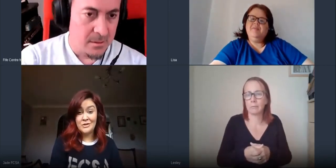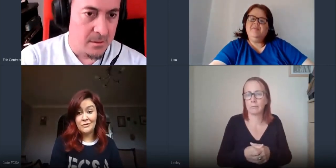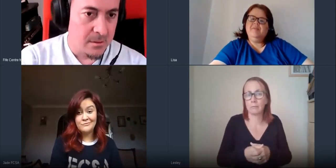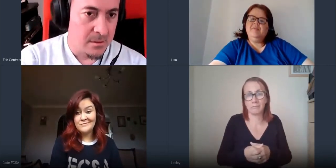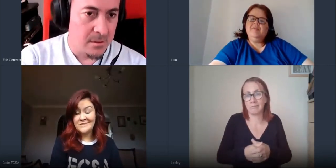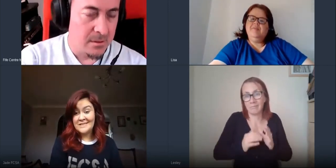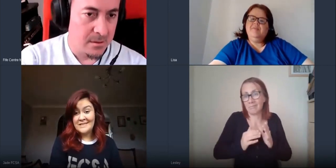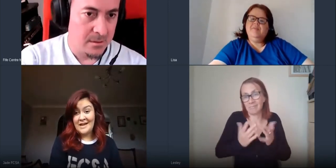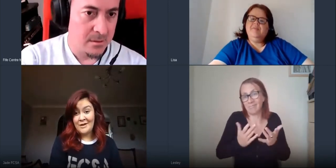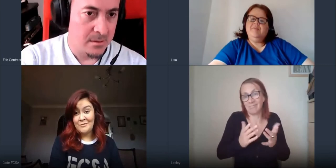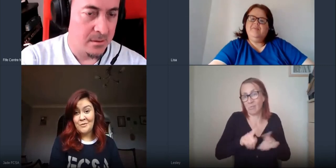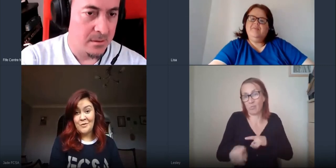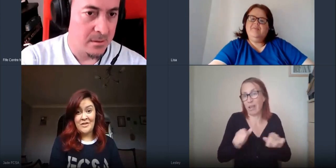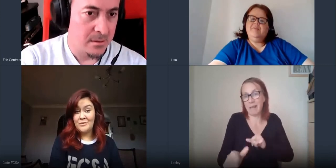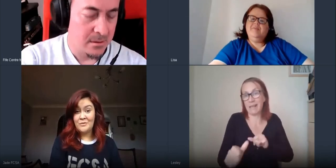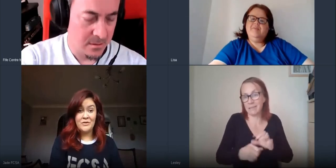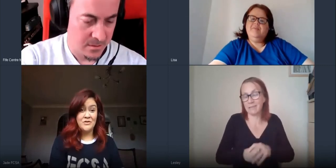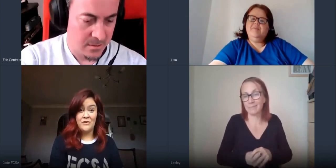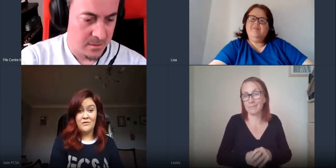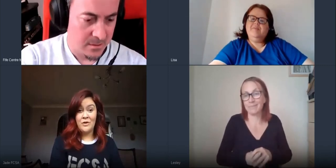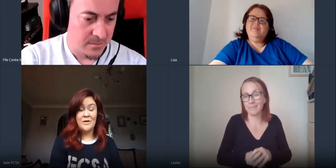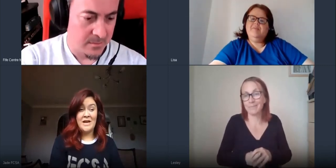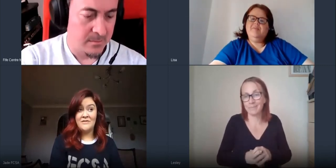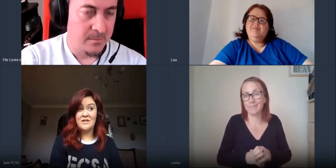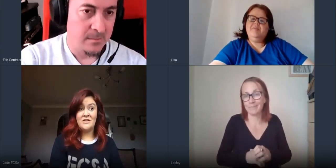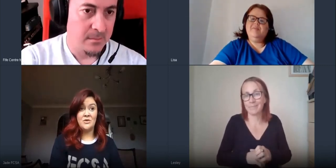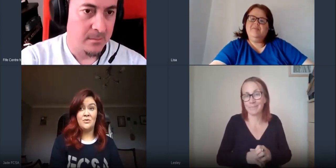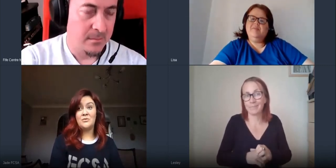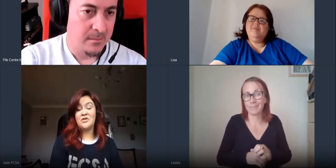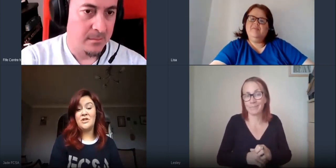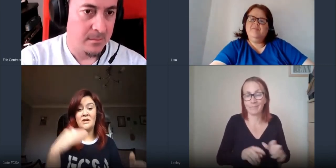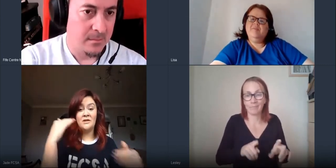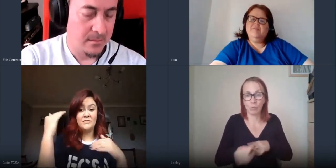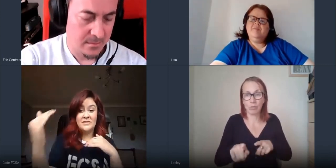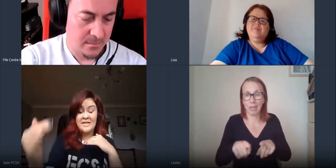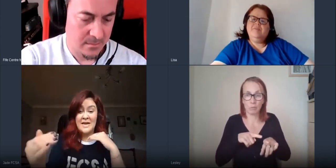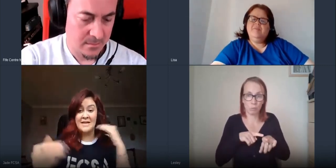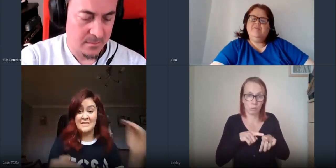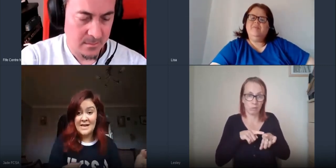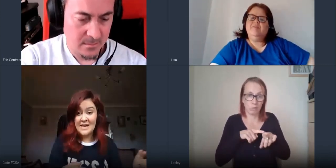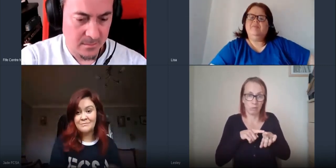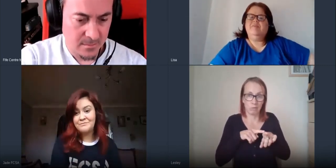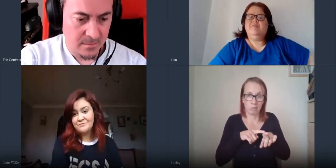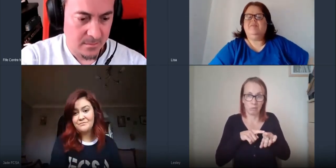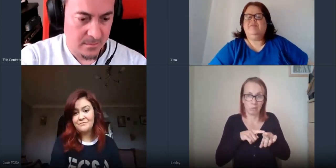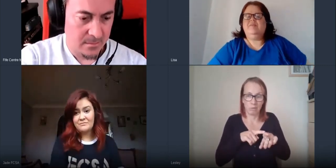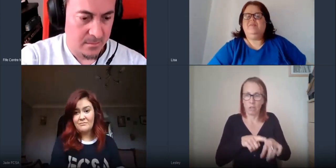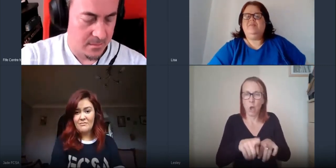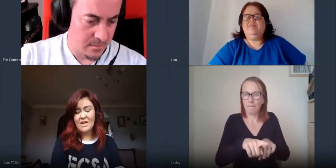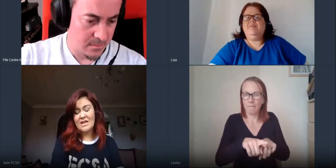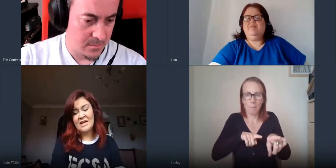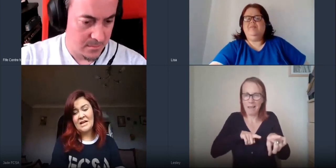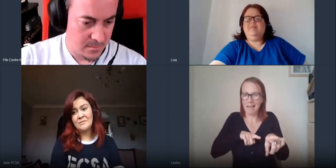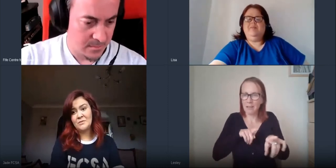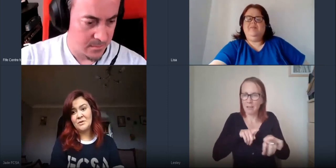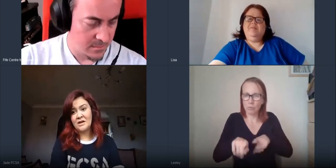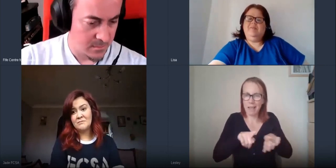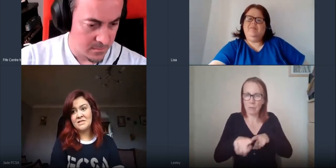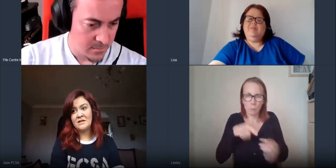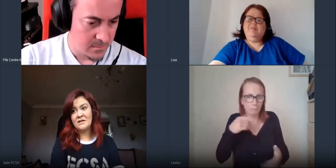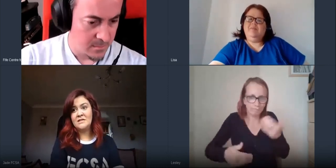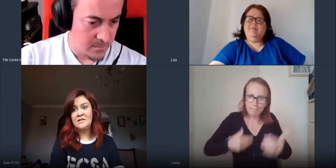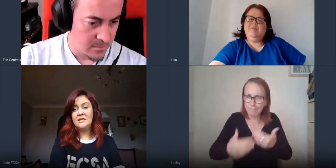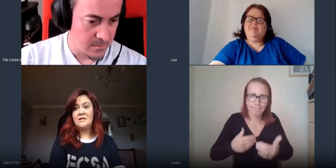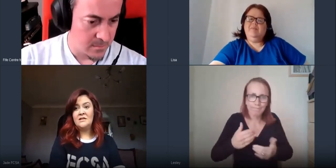can do um with it and we're sort of following everything that's going we're trying to stay ahead of the game um um when it comes